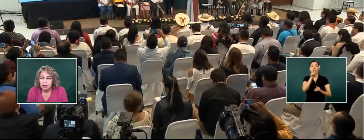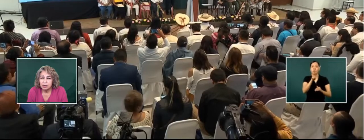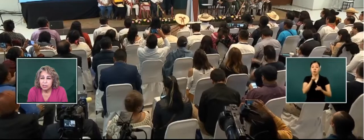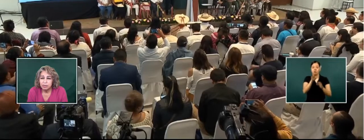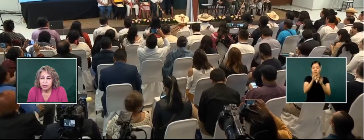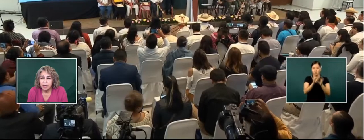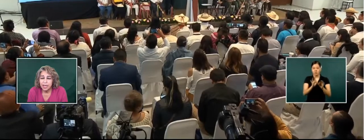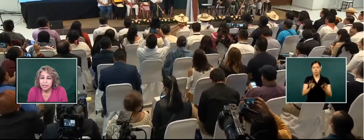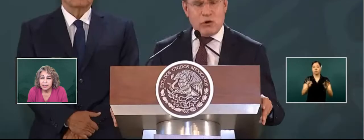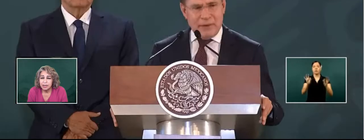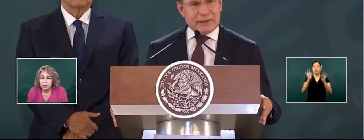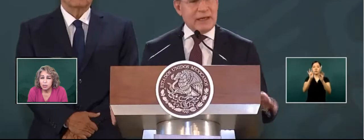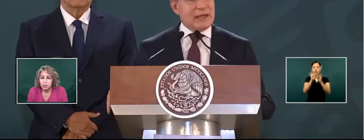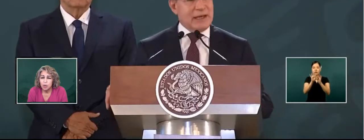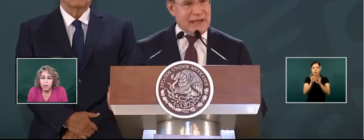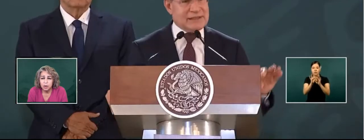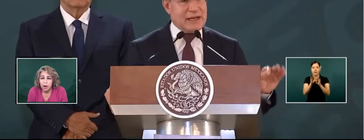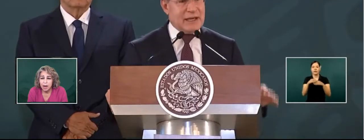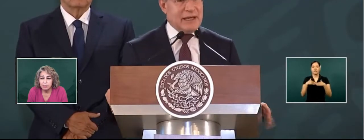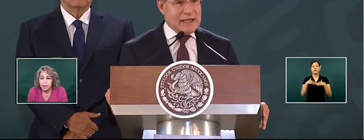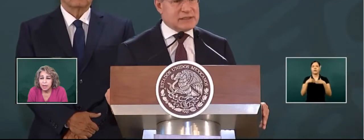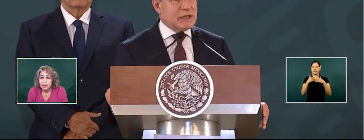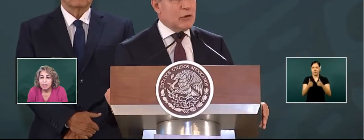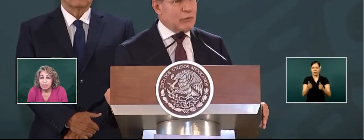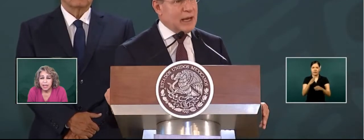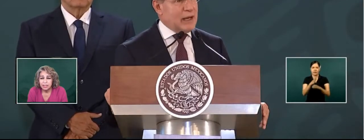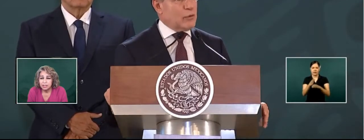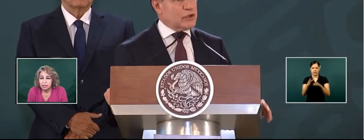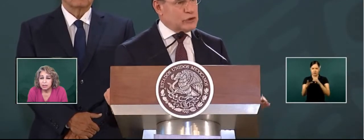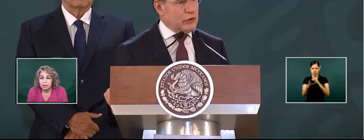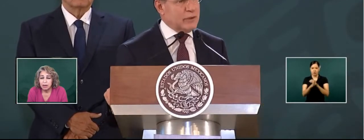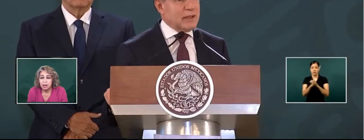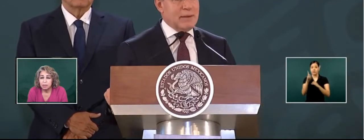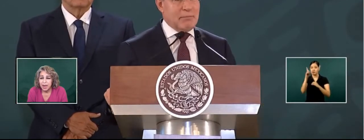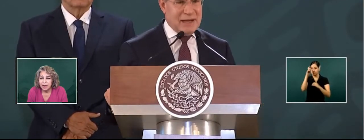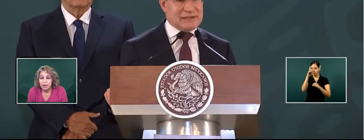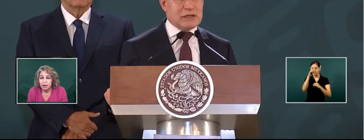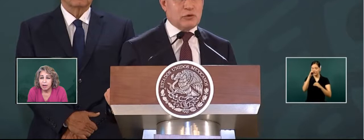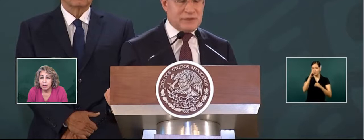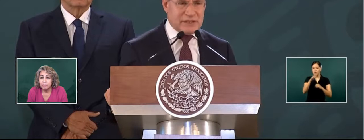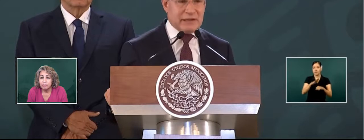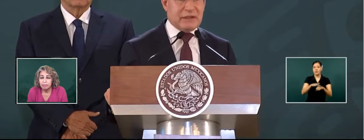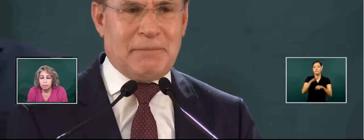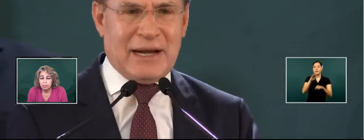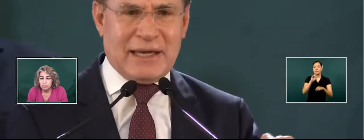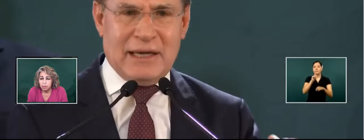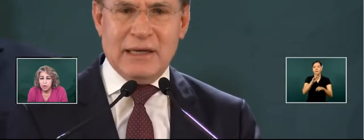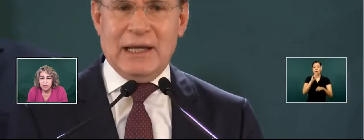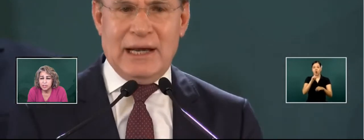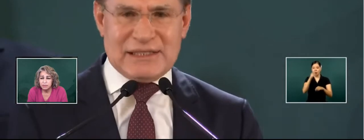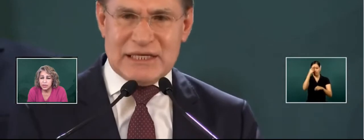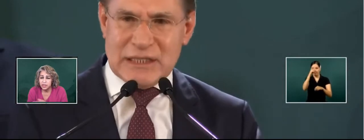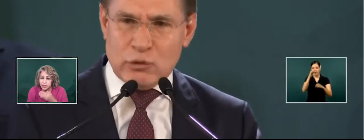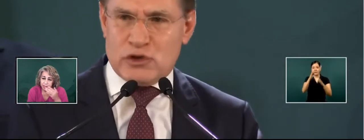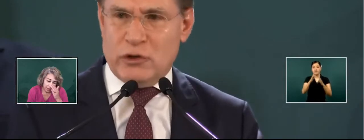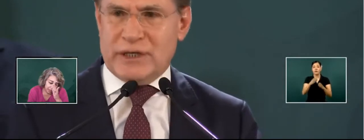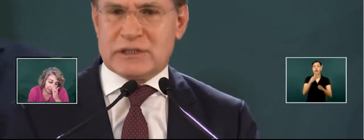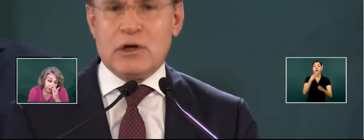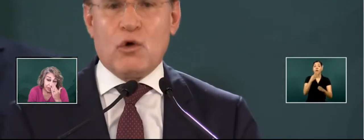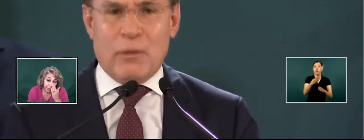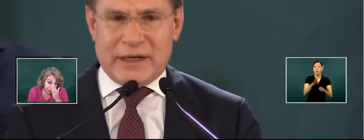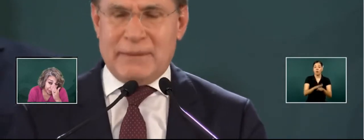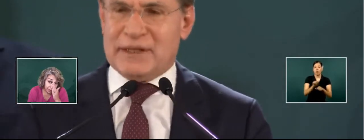can't also forget that with one crime, that's a matter of more than sufficient,